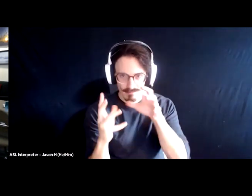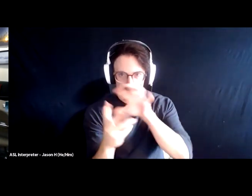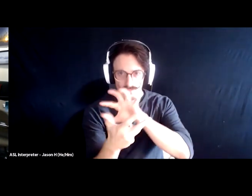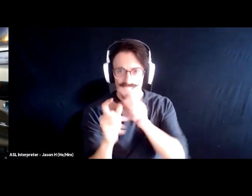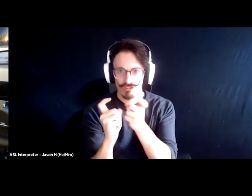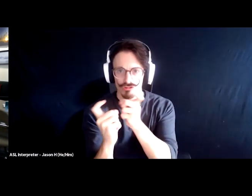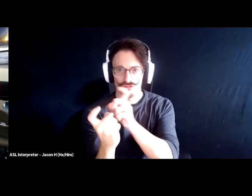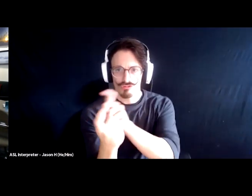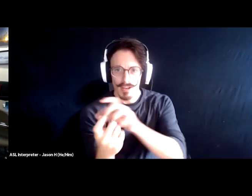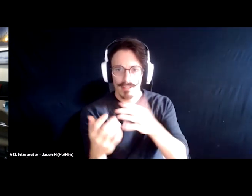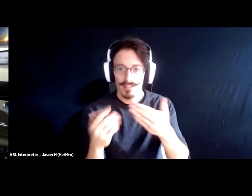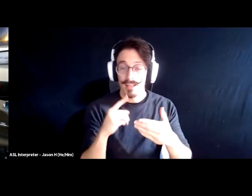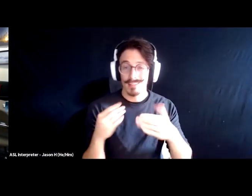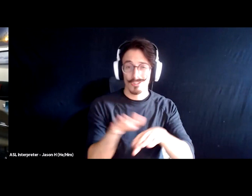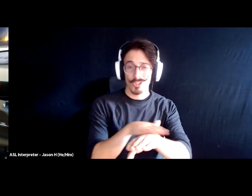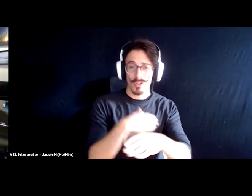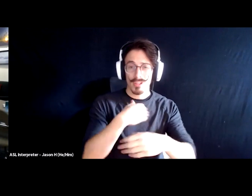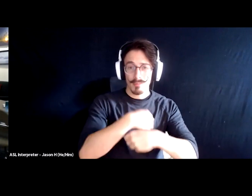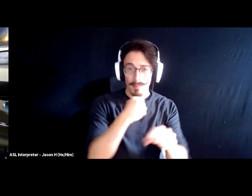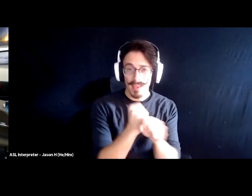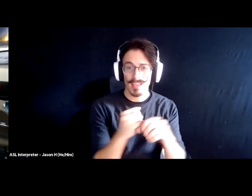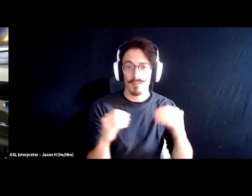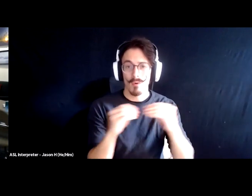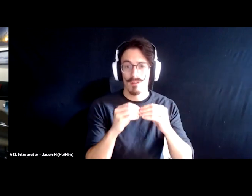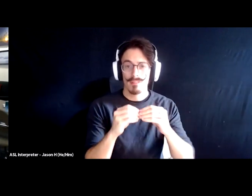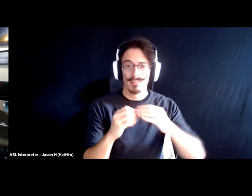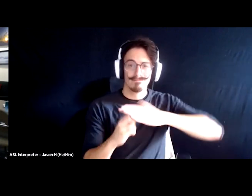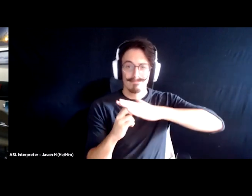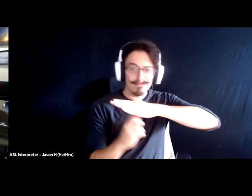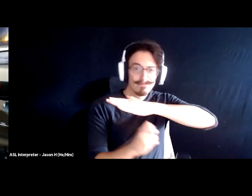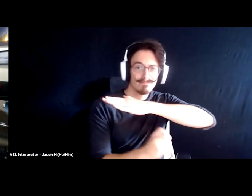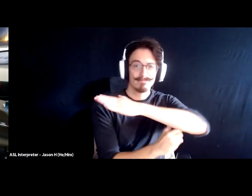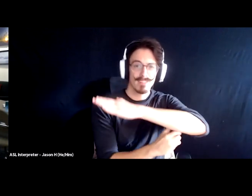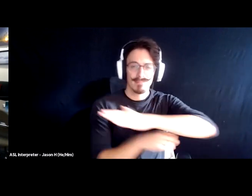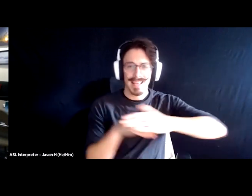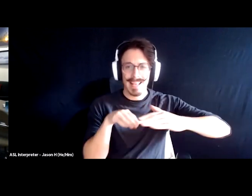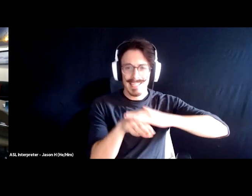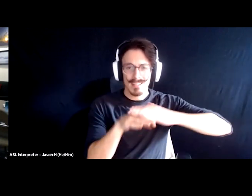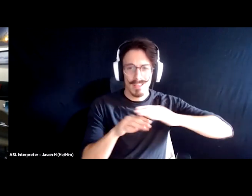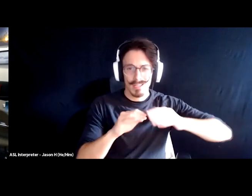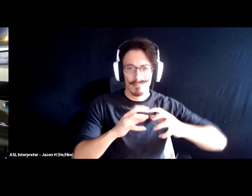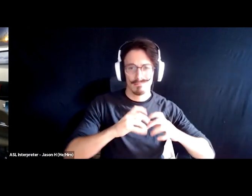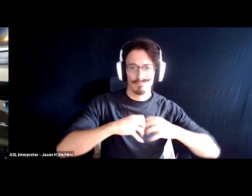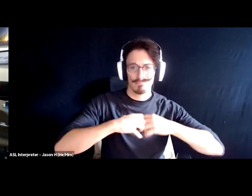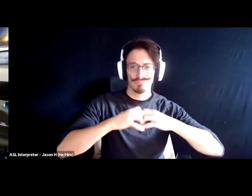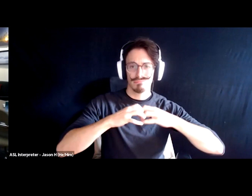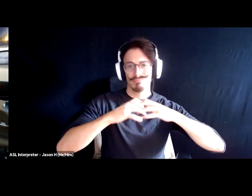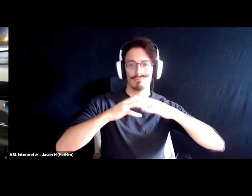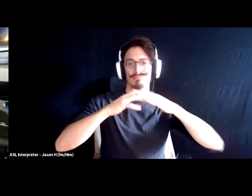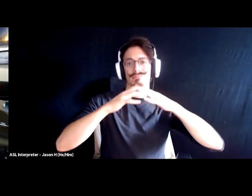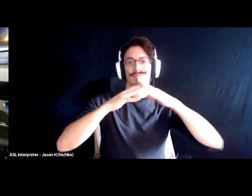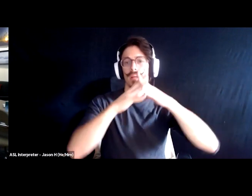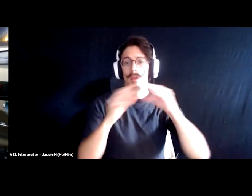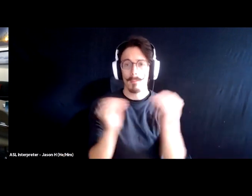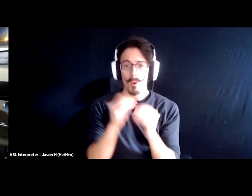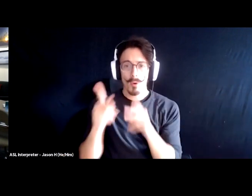you'll start to build yourself a framework of accessibility and you'll get, you know, more participants and, and